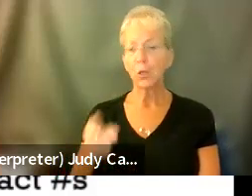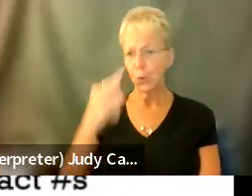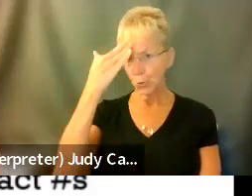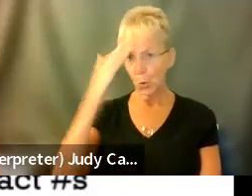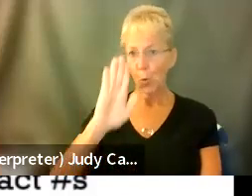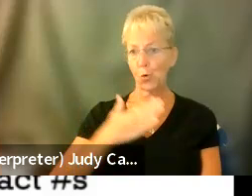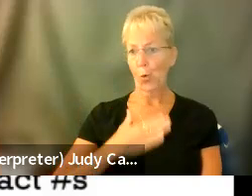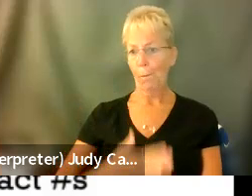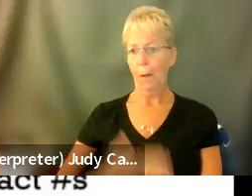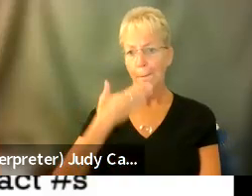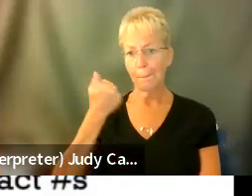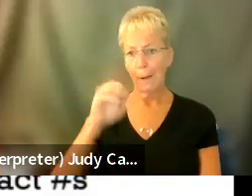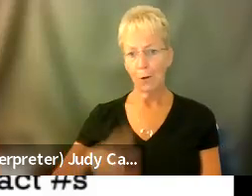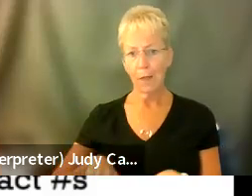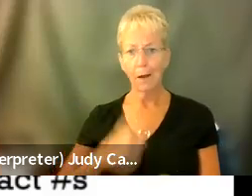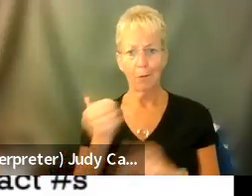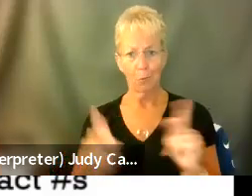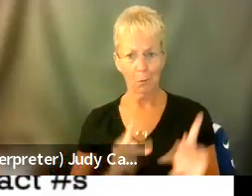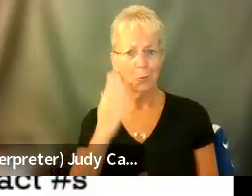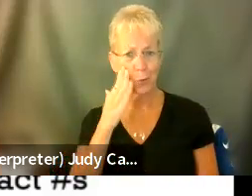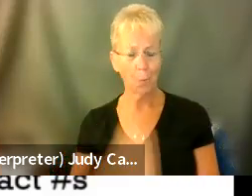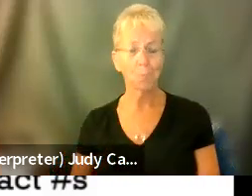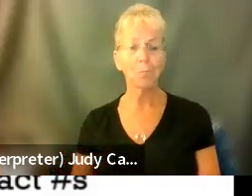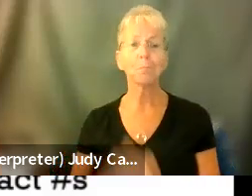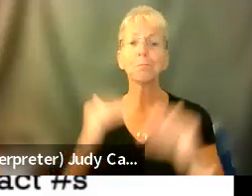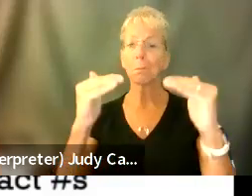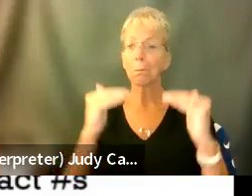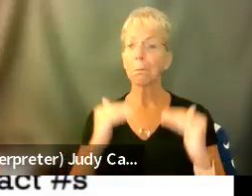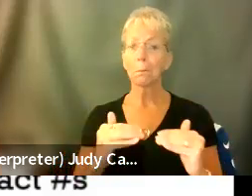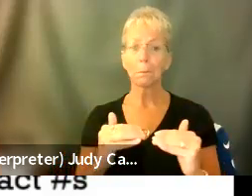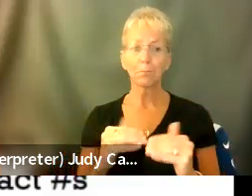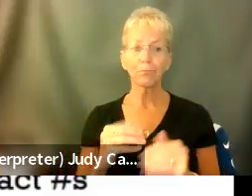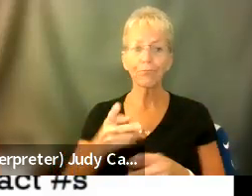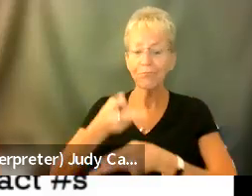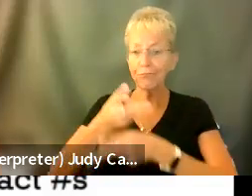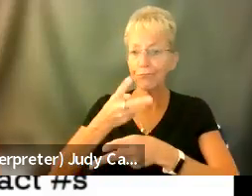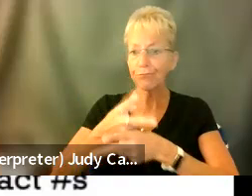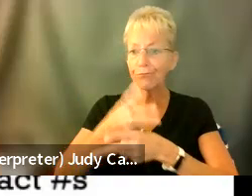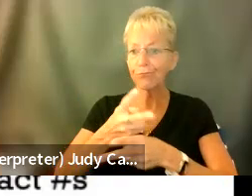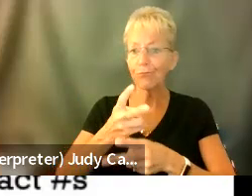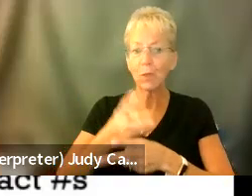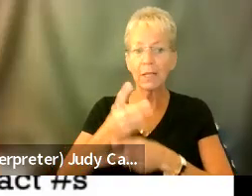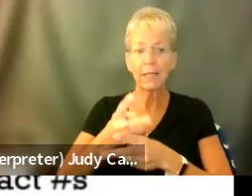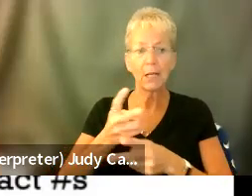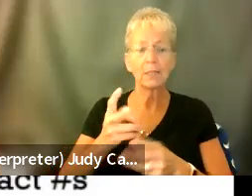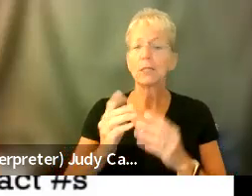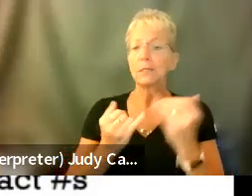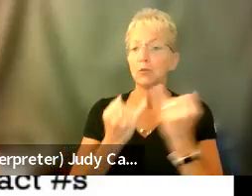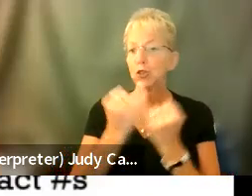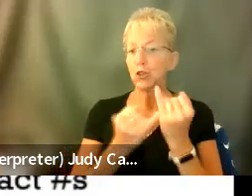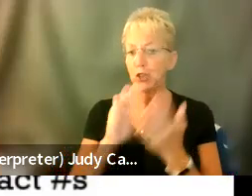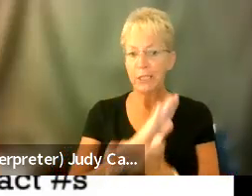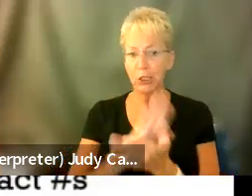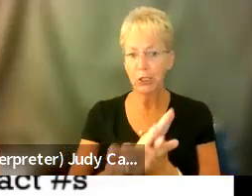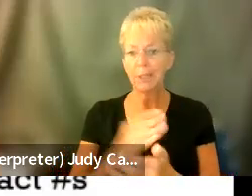better than anybody. The next thing I created was a caretaker cheat sheet. And I keep